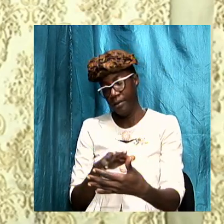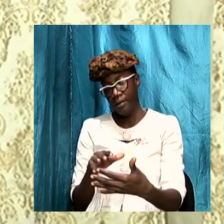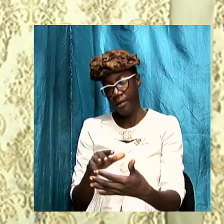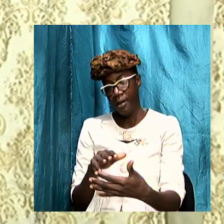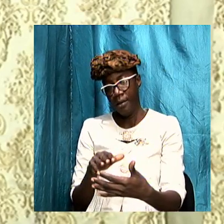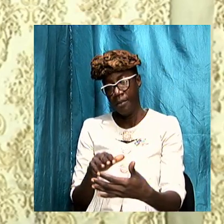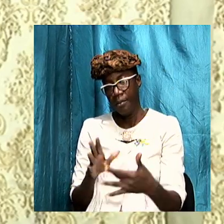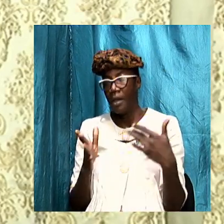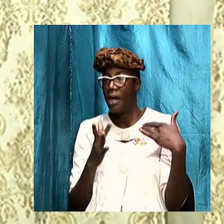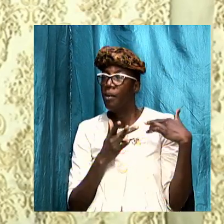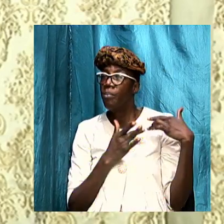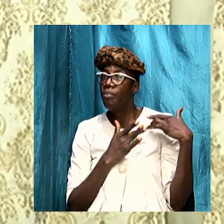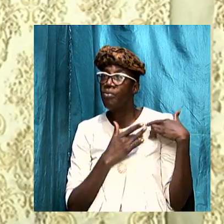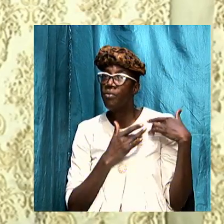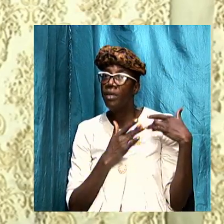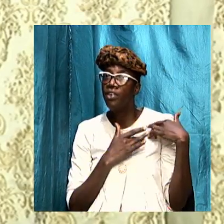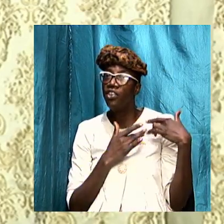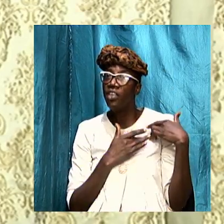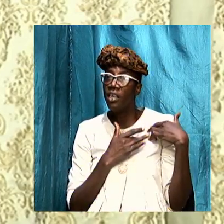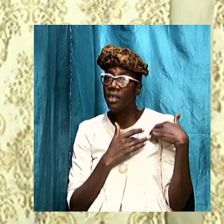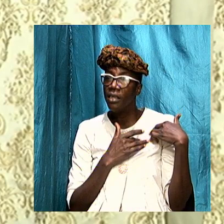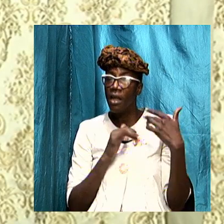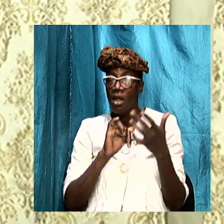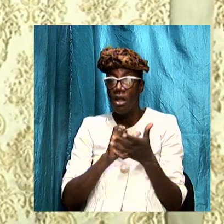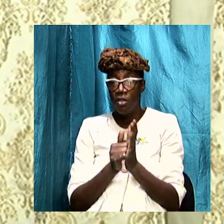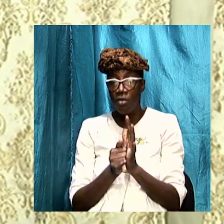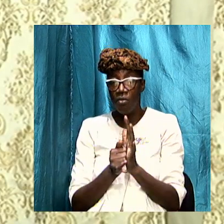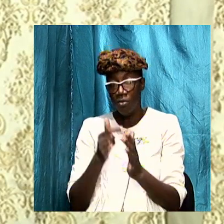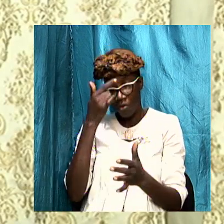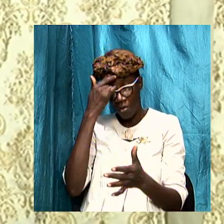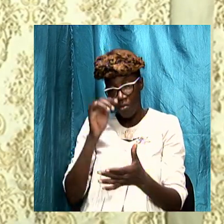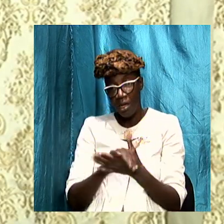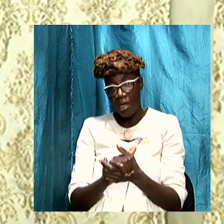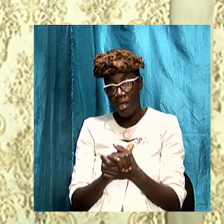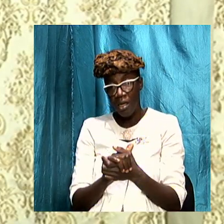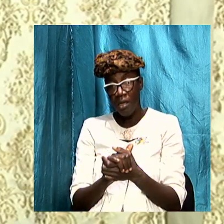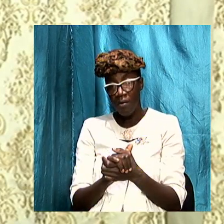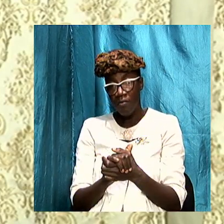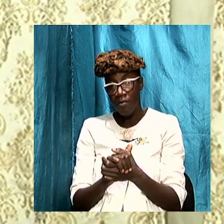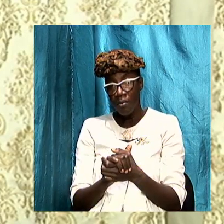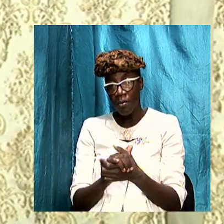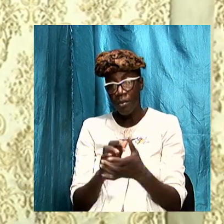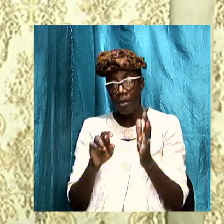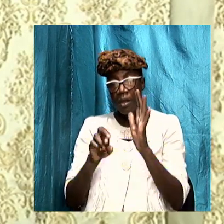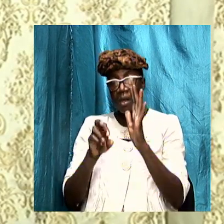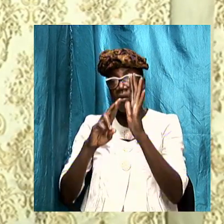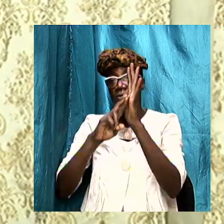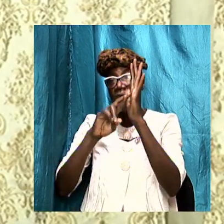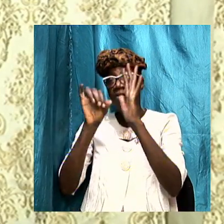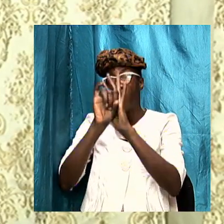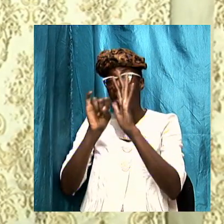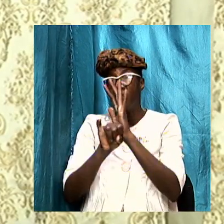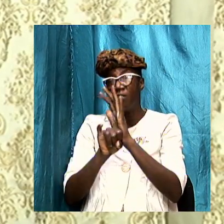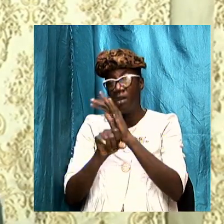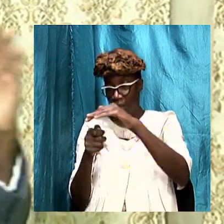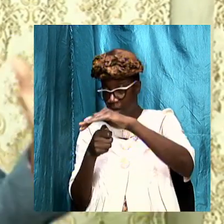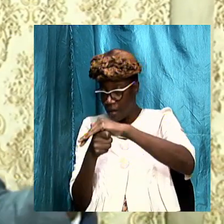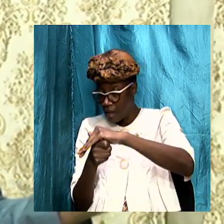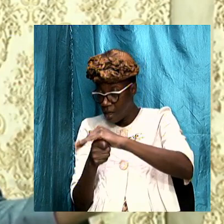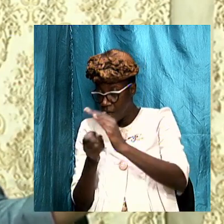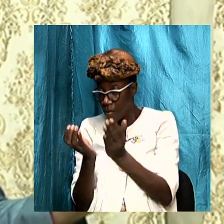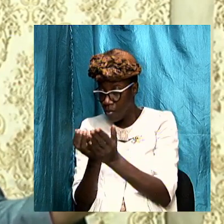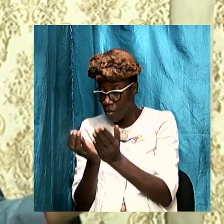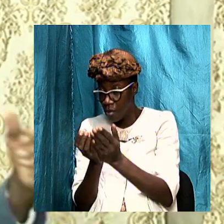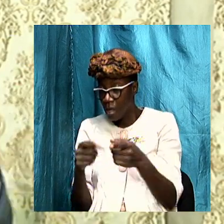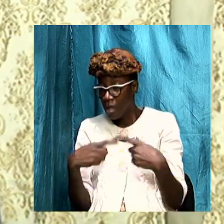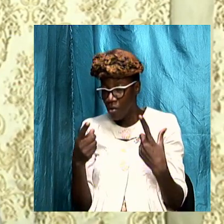appreciate now for those who believe that revelation is a hidden book it goes totally